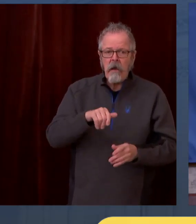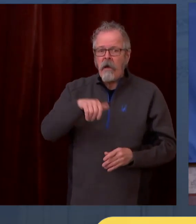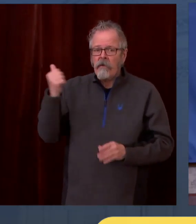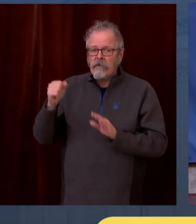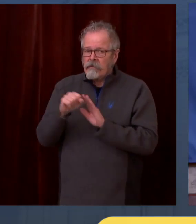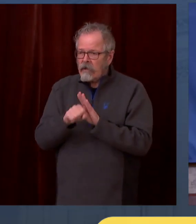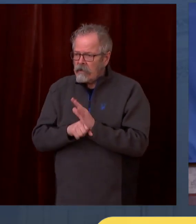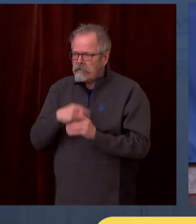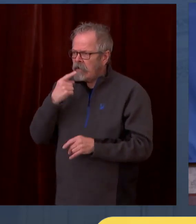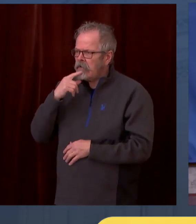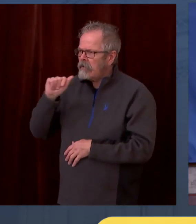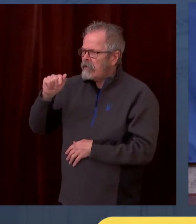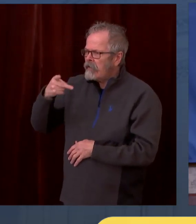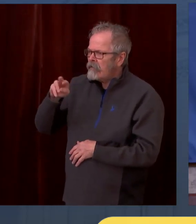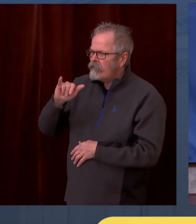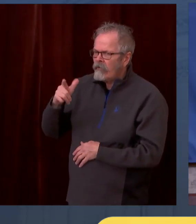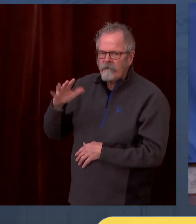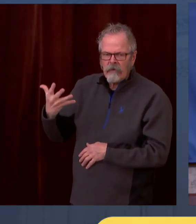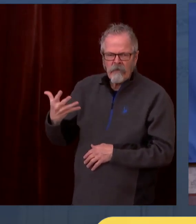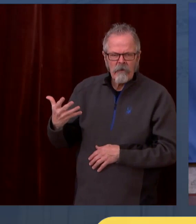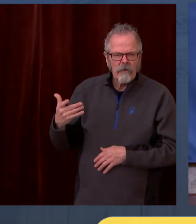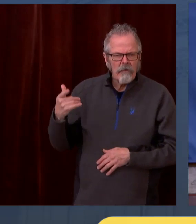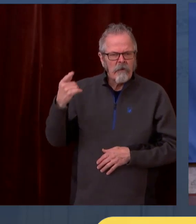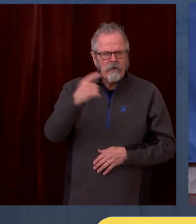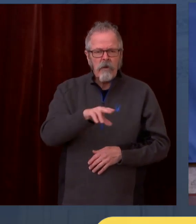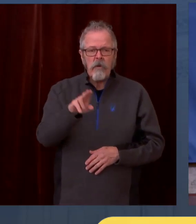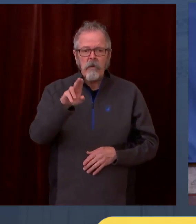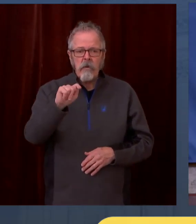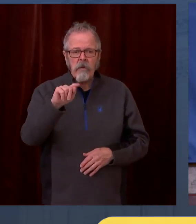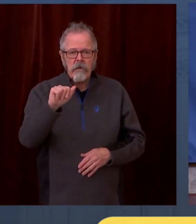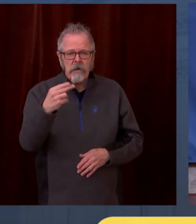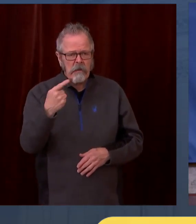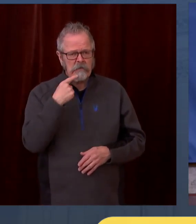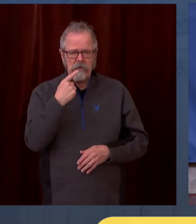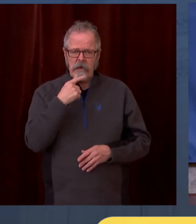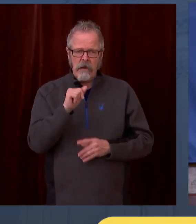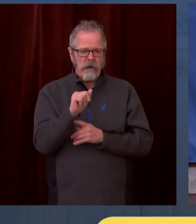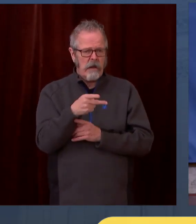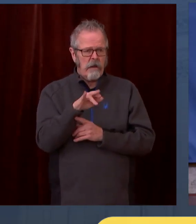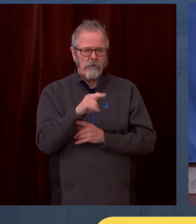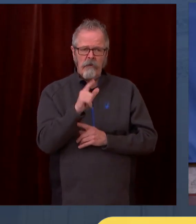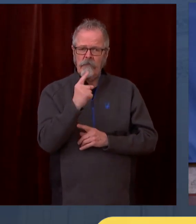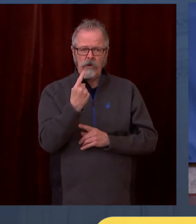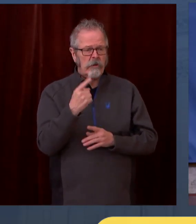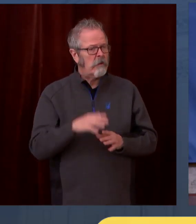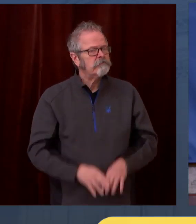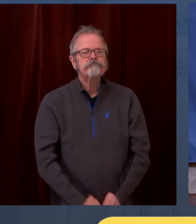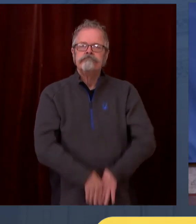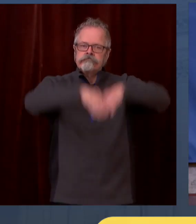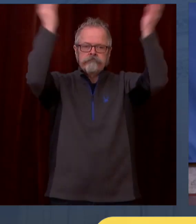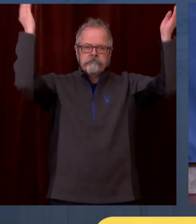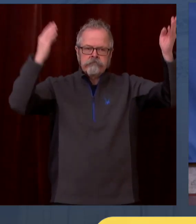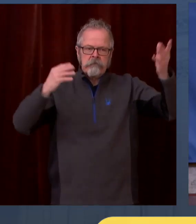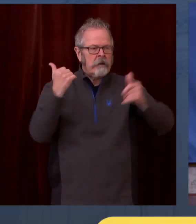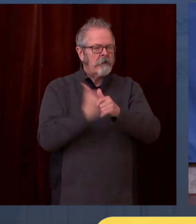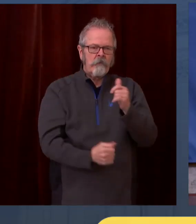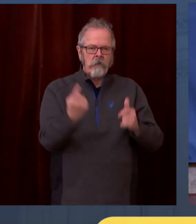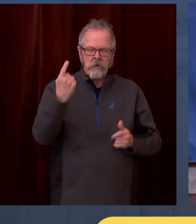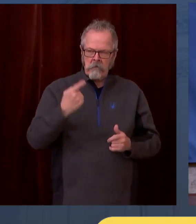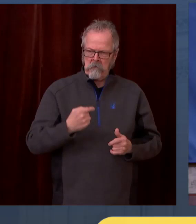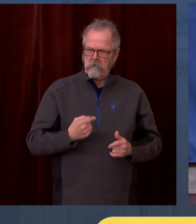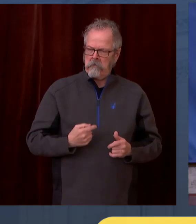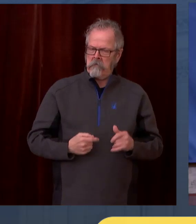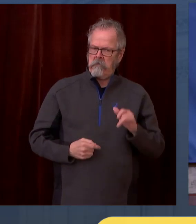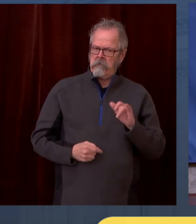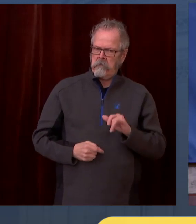just for those waiting to find out what you're thinking about the weeks ahead in that May 1st deadline and whether you can beat it.